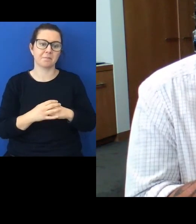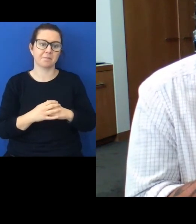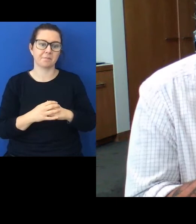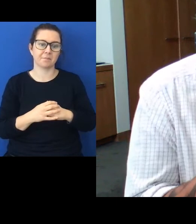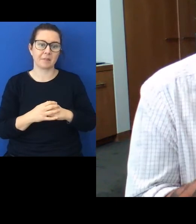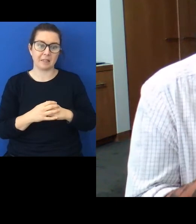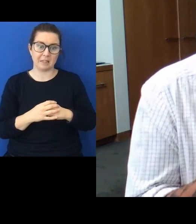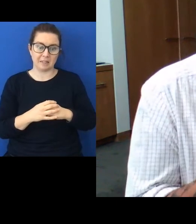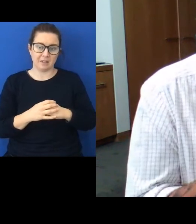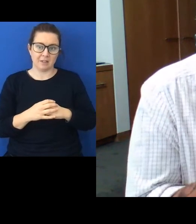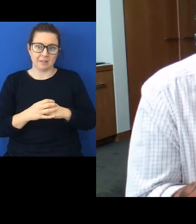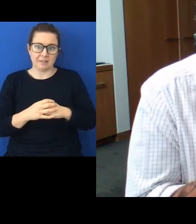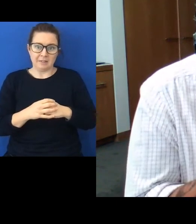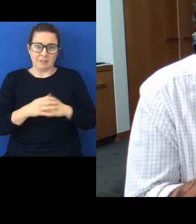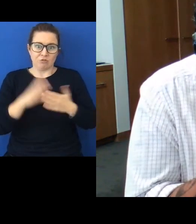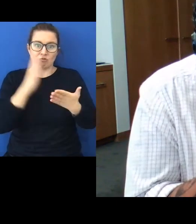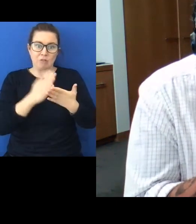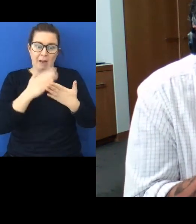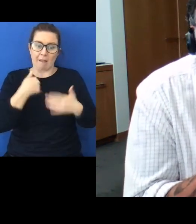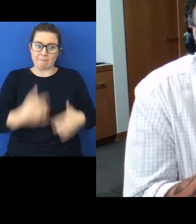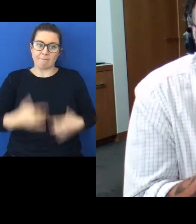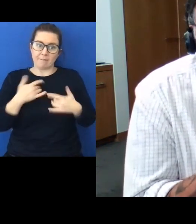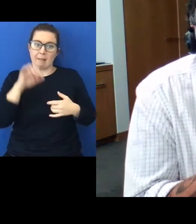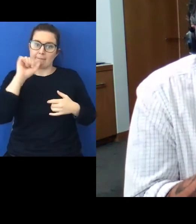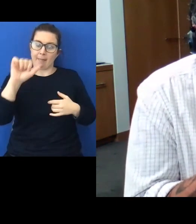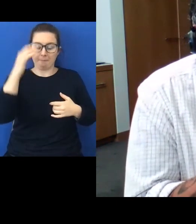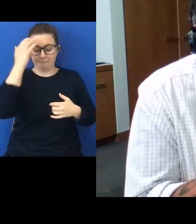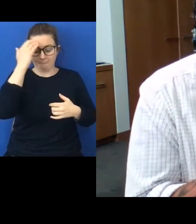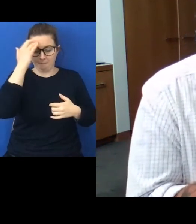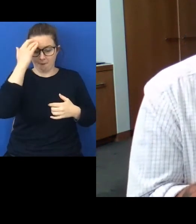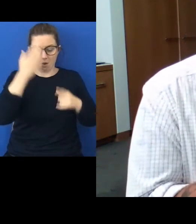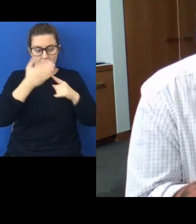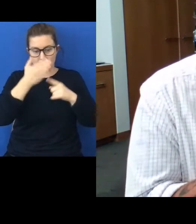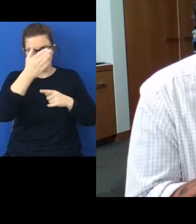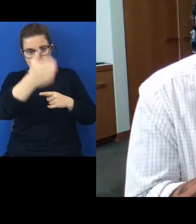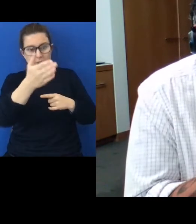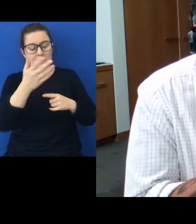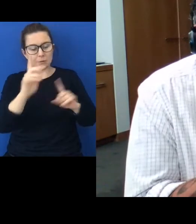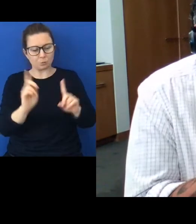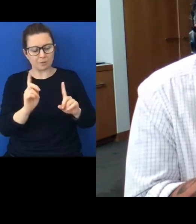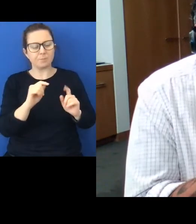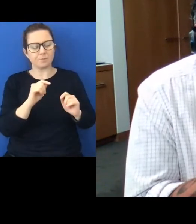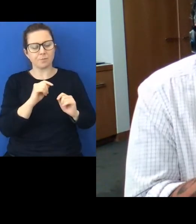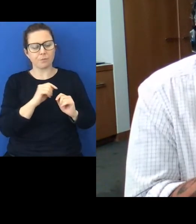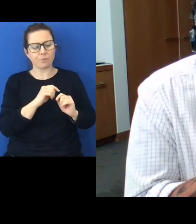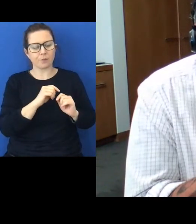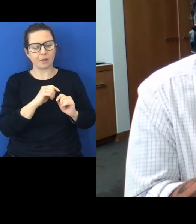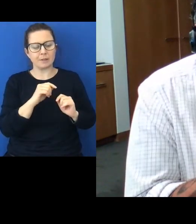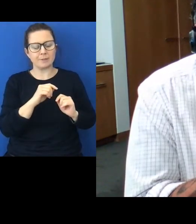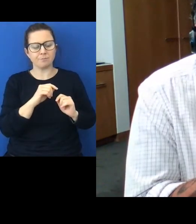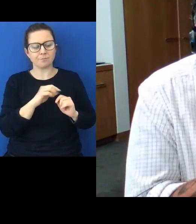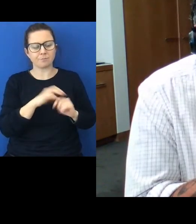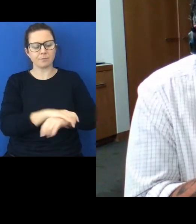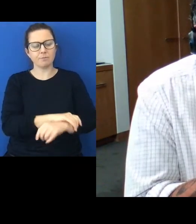i think what they have in mind and this is an aspect of partnerships that tends to get overlooked is that their